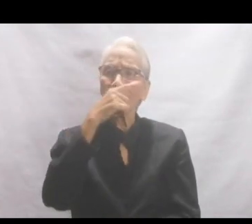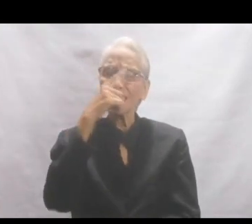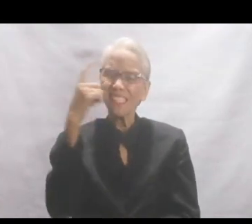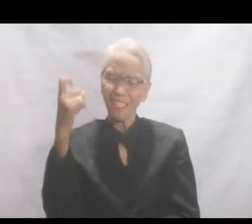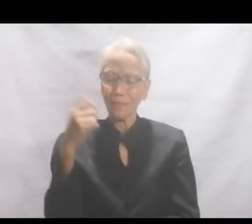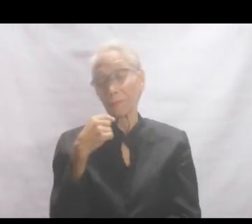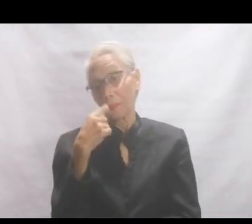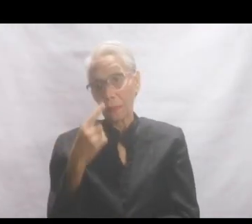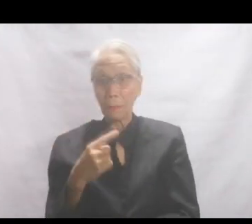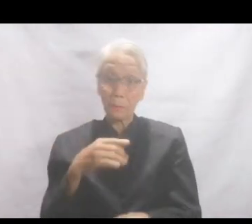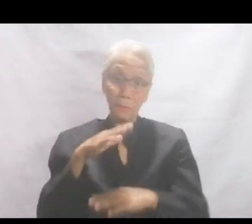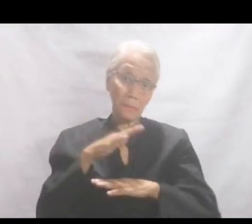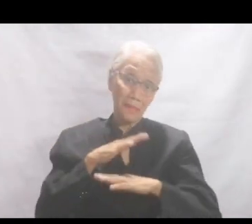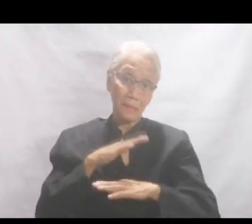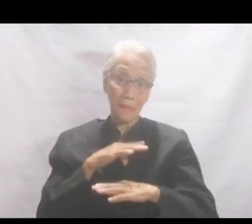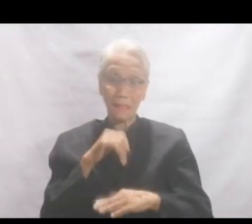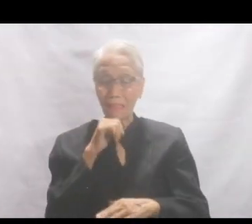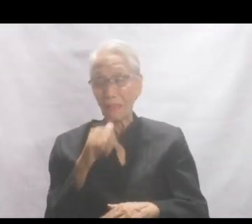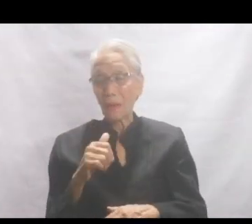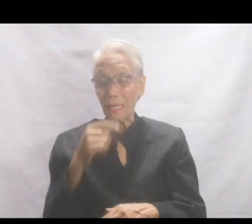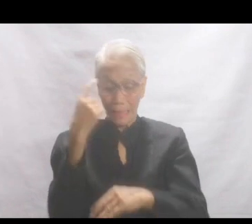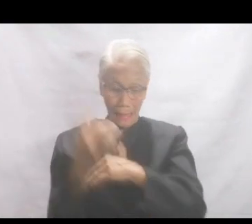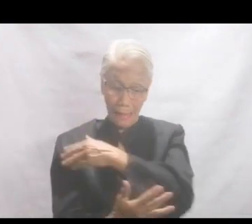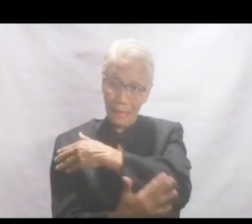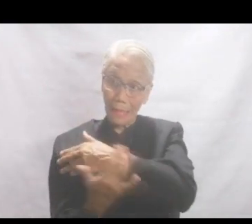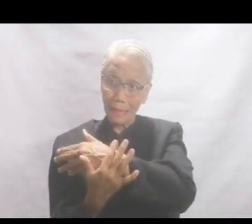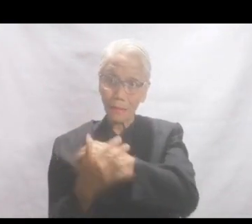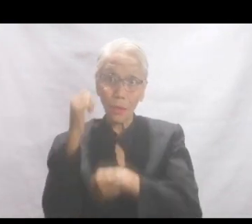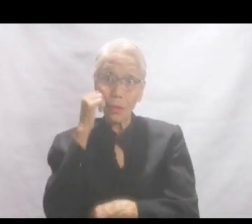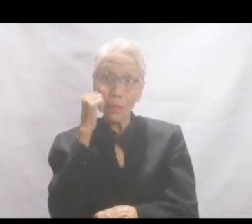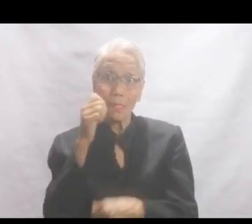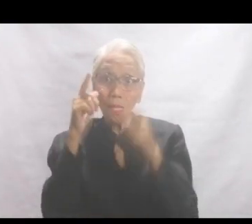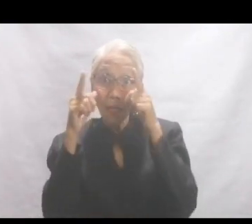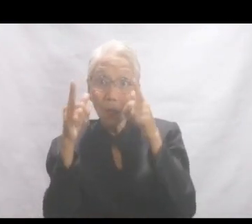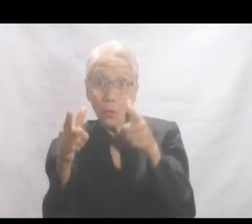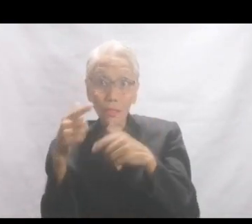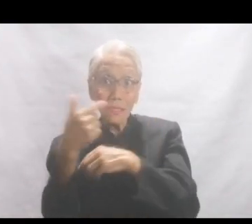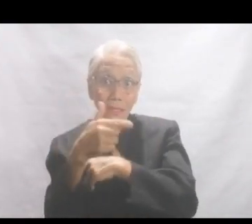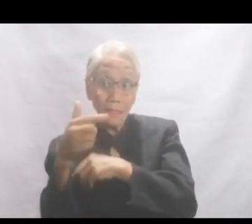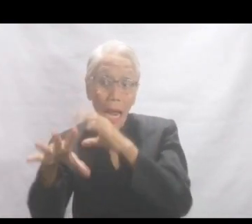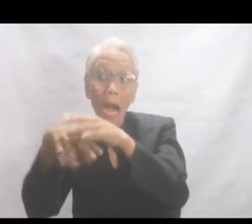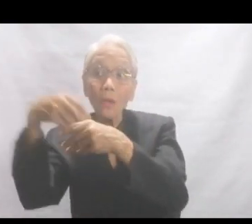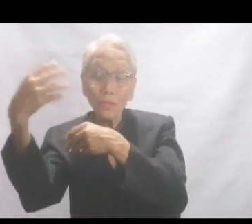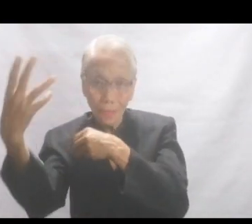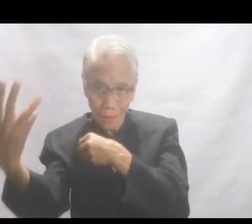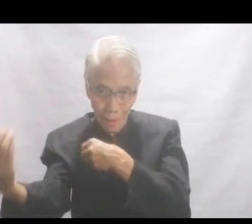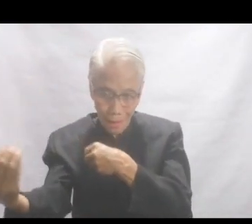Kasi discontentment says the grass always looks greener at the other side of the fence.